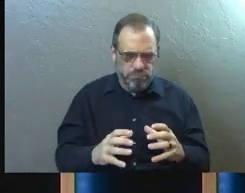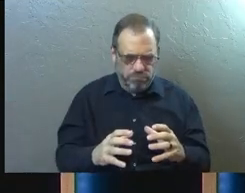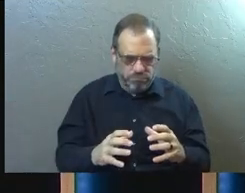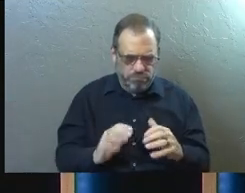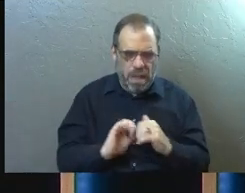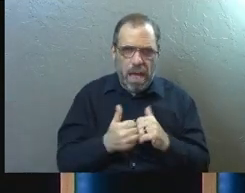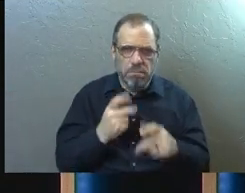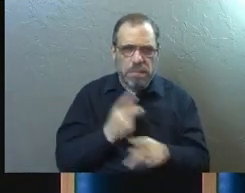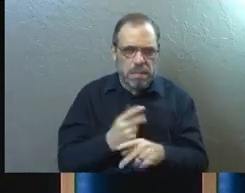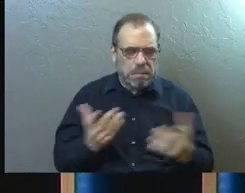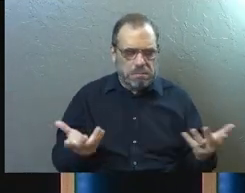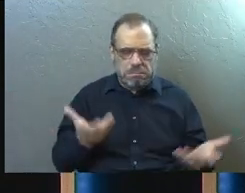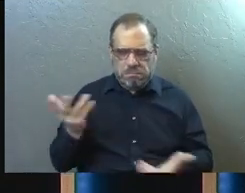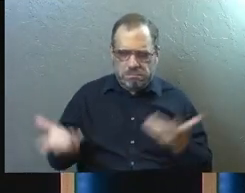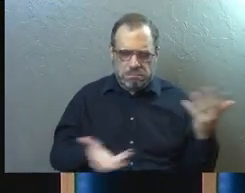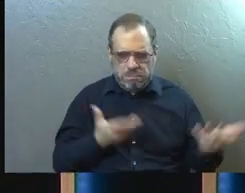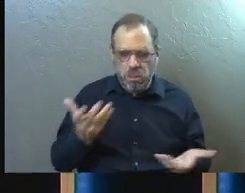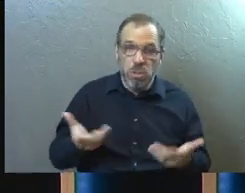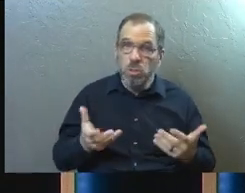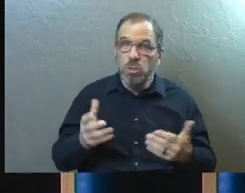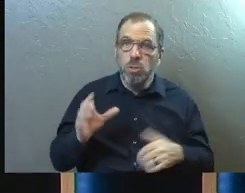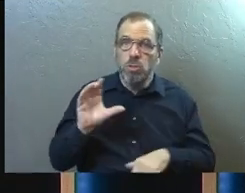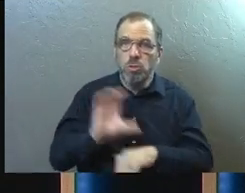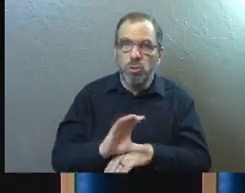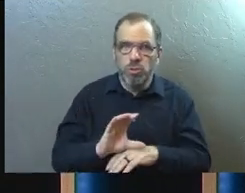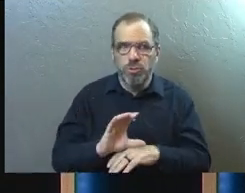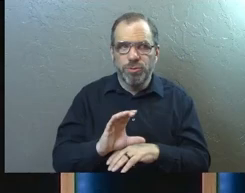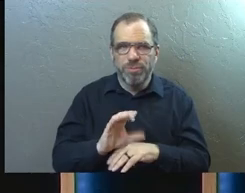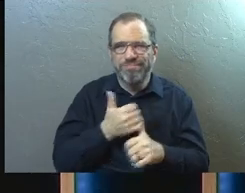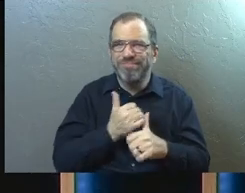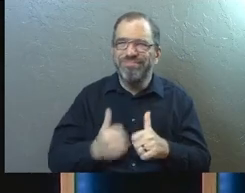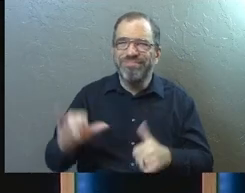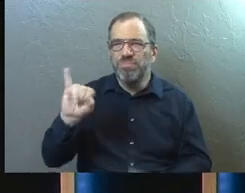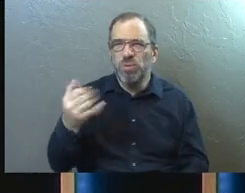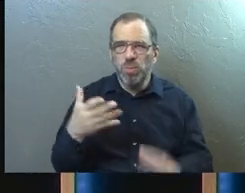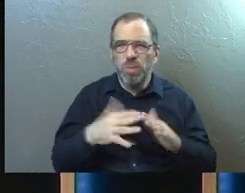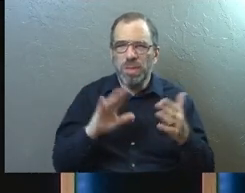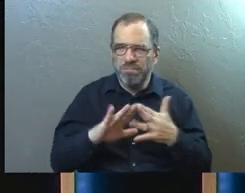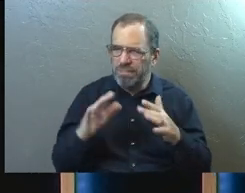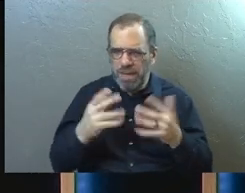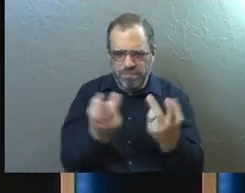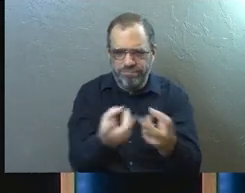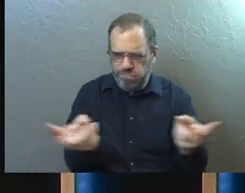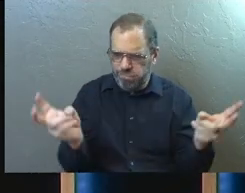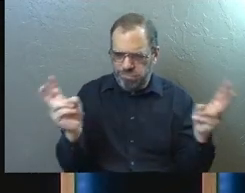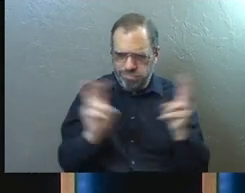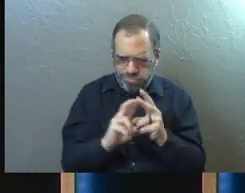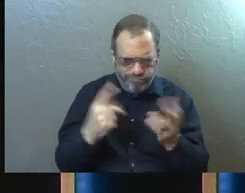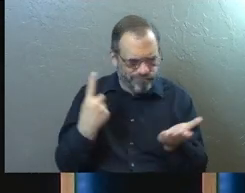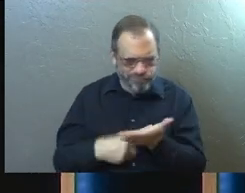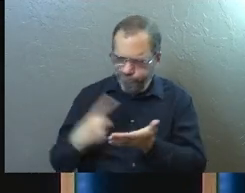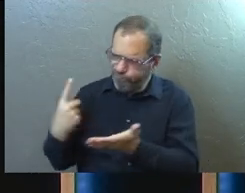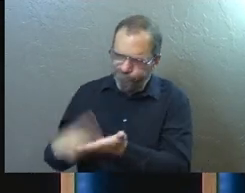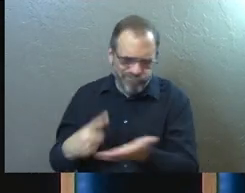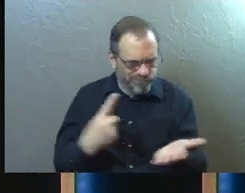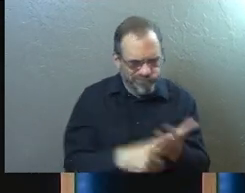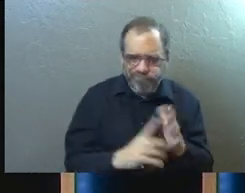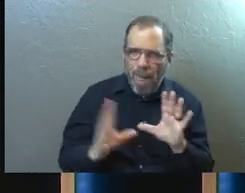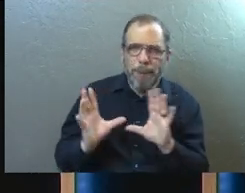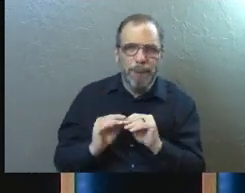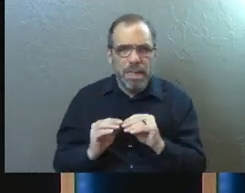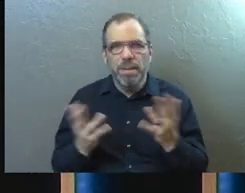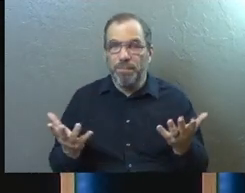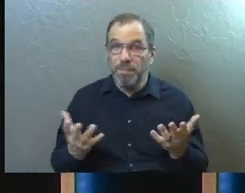How are we going to handle this? So they're at the church HQ in Jerusalem. They're going to figure this out and have this massive meeting.